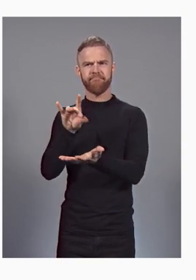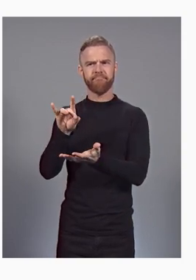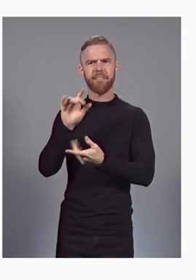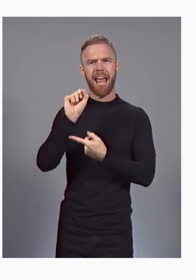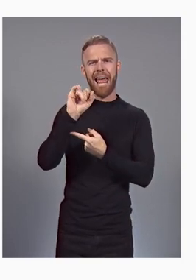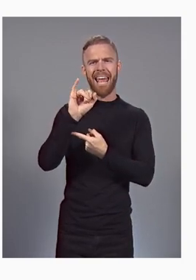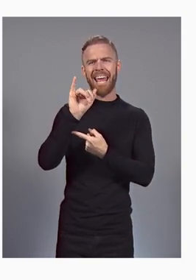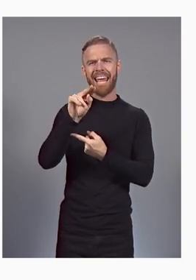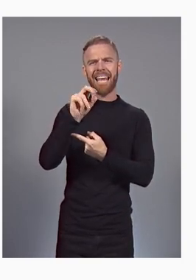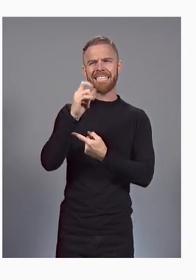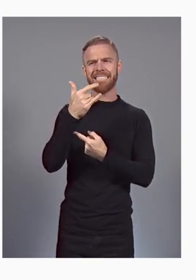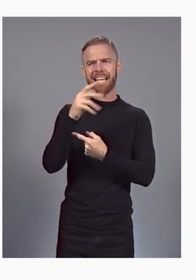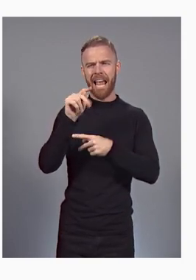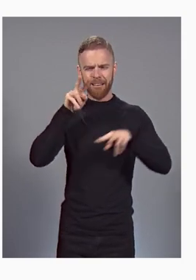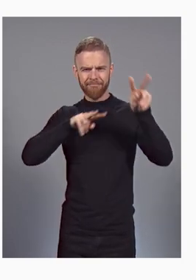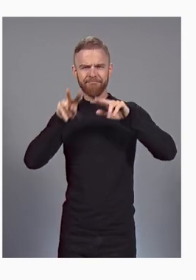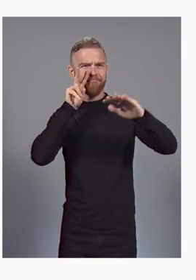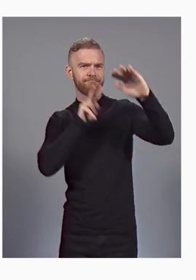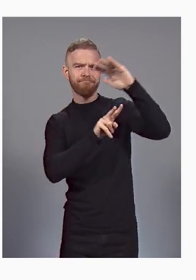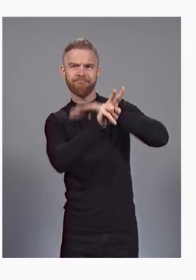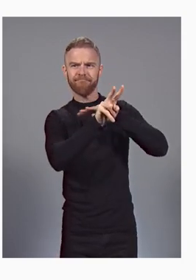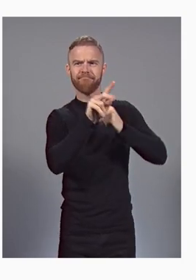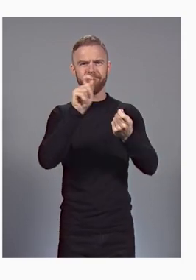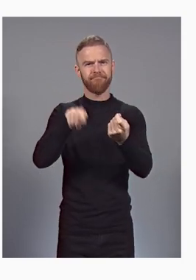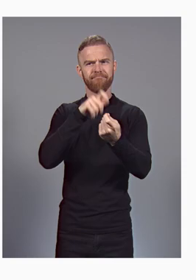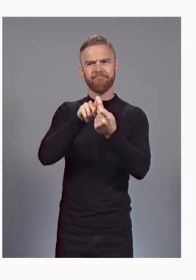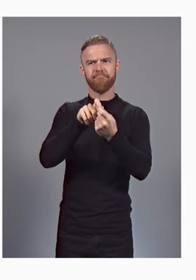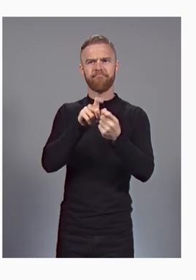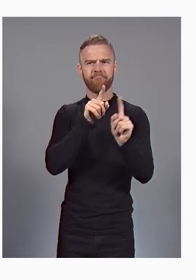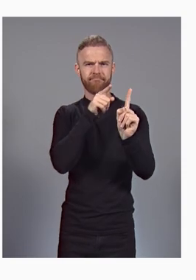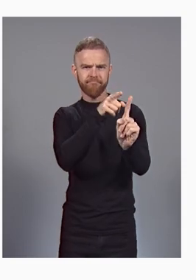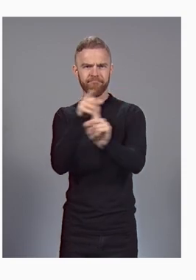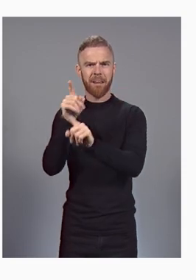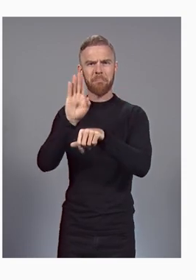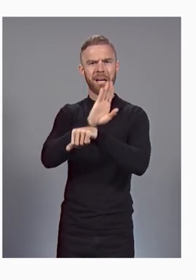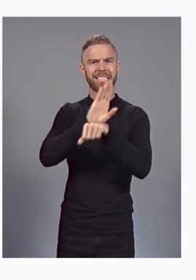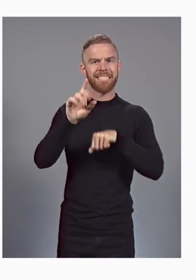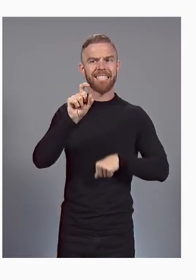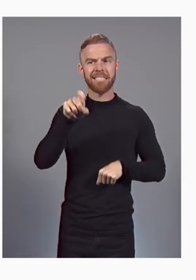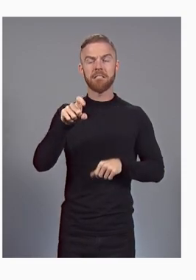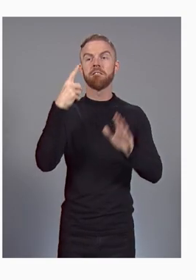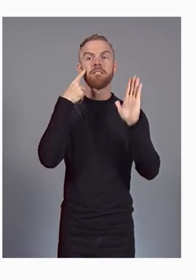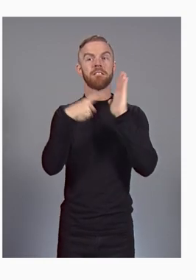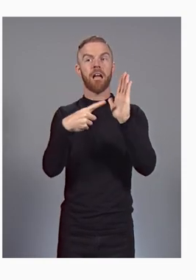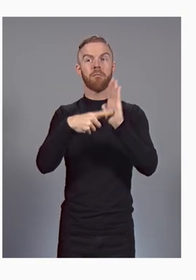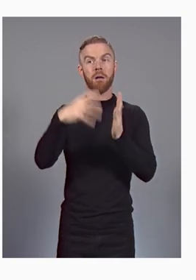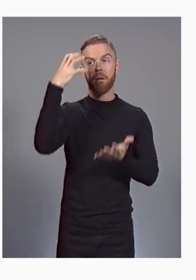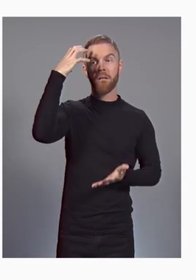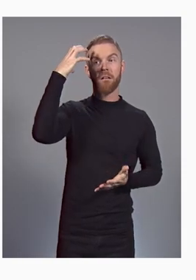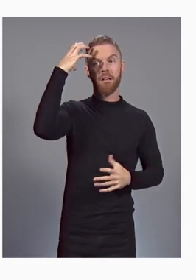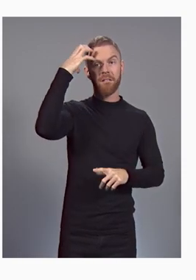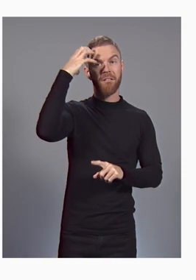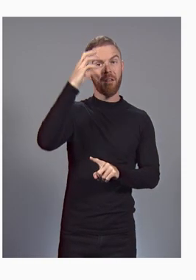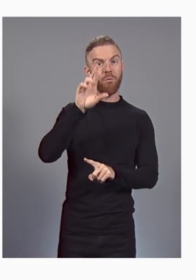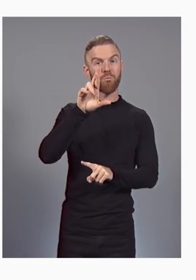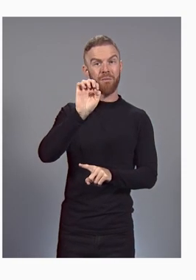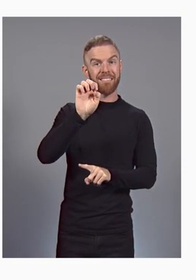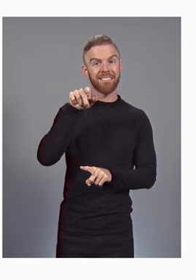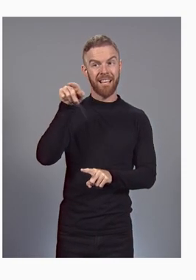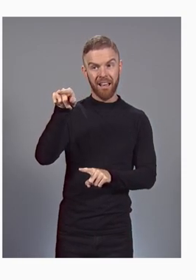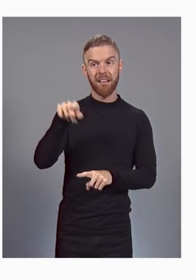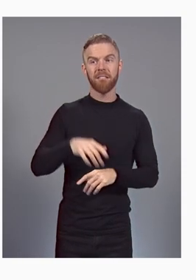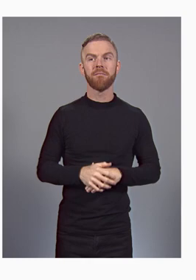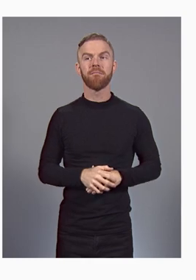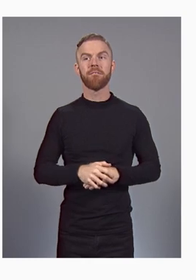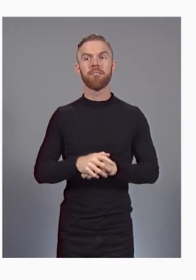to their business needs. For example, Munich Ray, one of the leading reinsurance companies in the world,